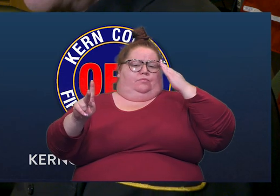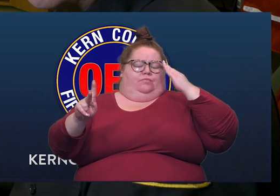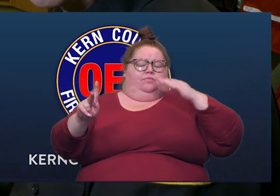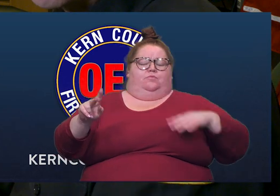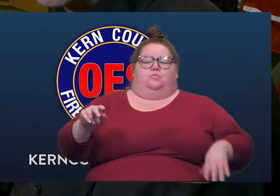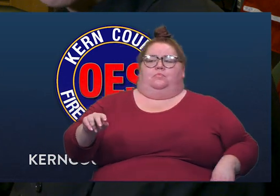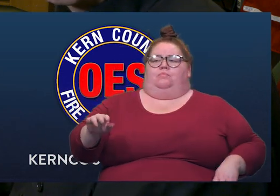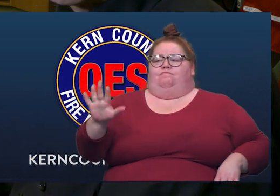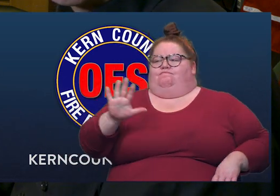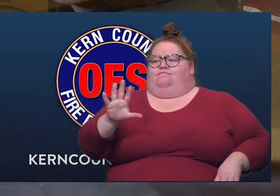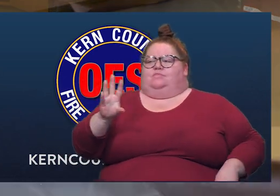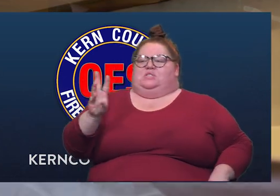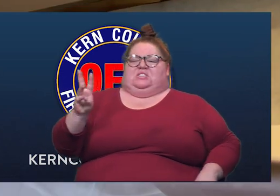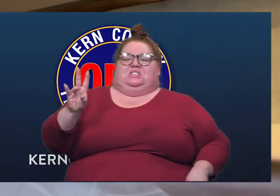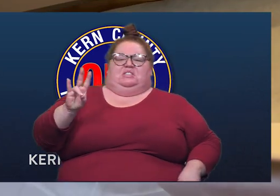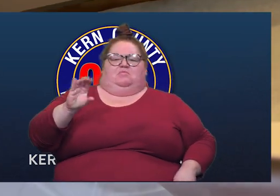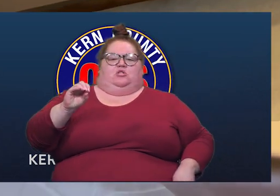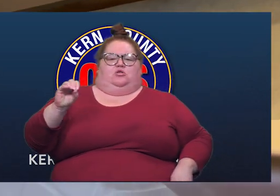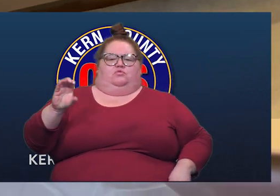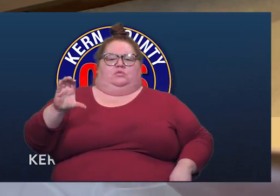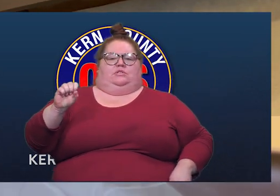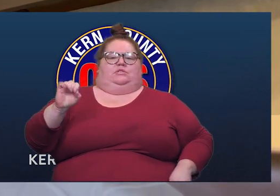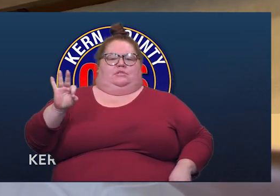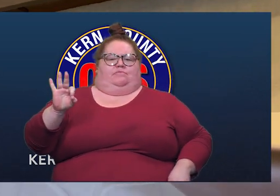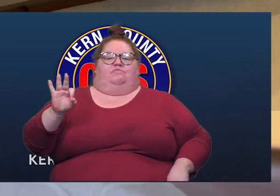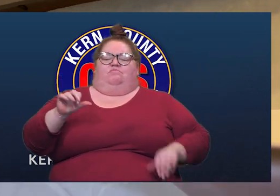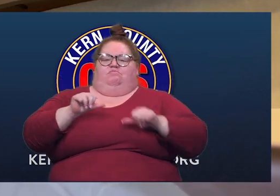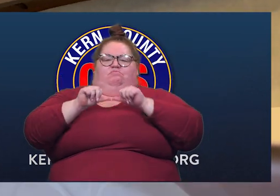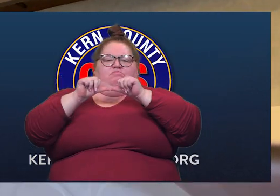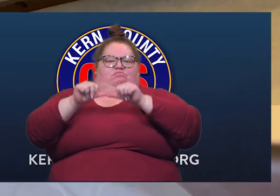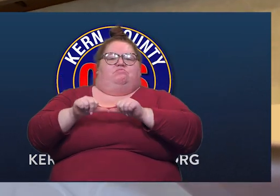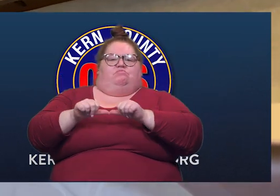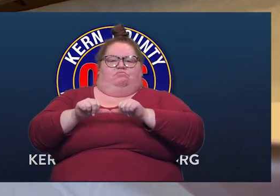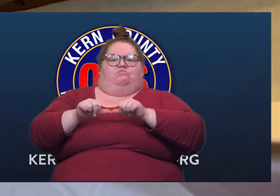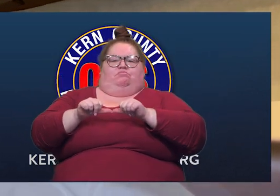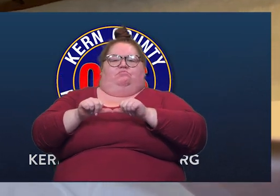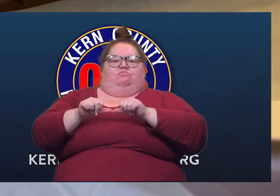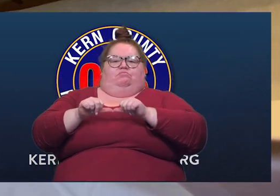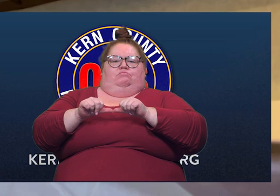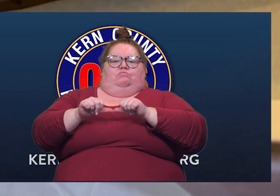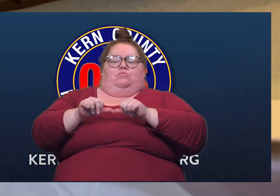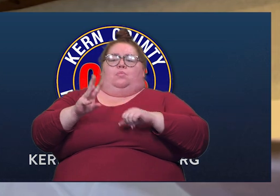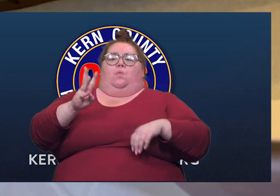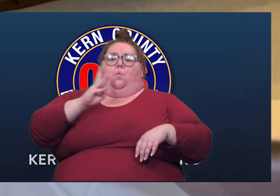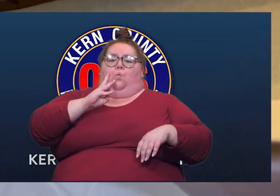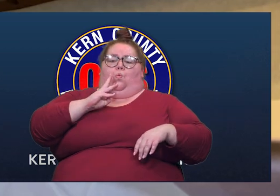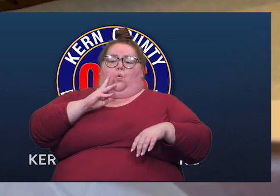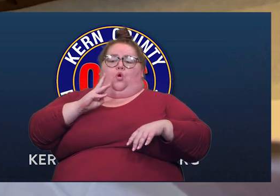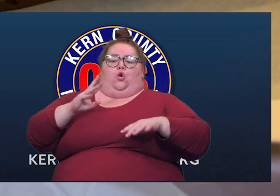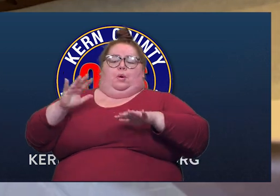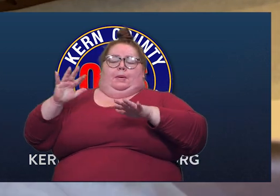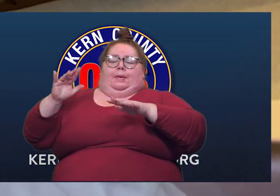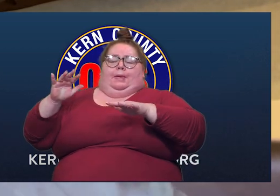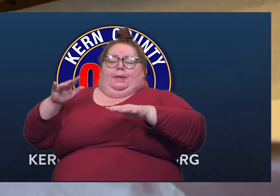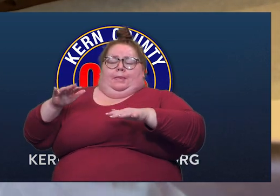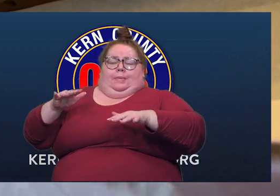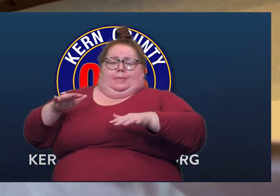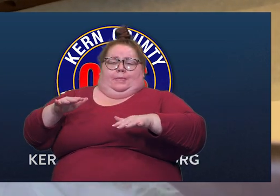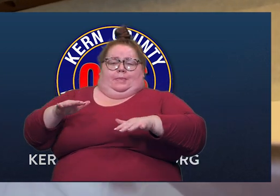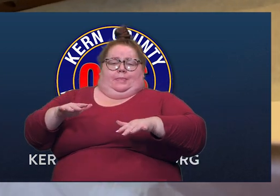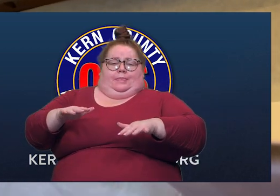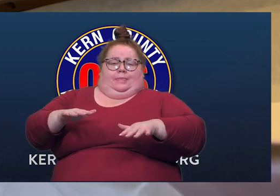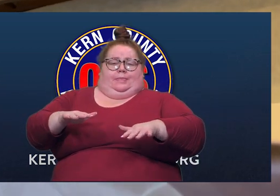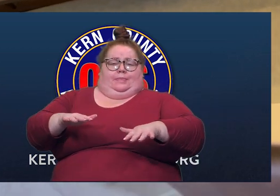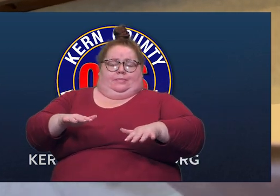it'll still be 6,700 cubic feet per second. And so that's where we're looking at the water. So the first place is we come along the river